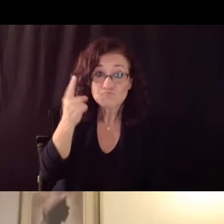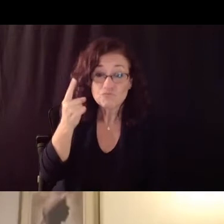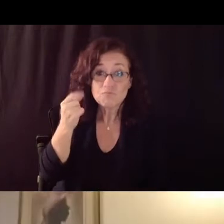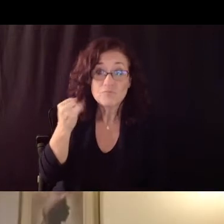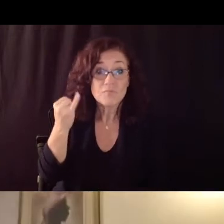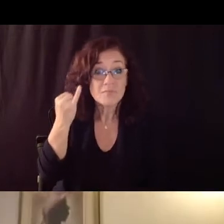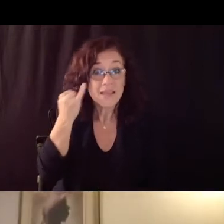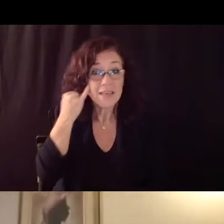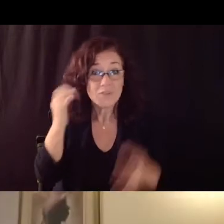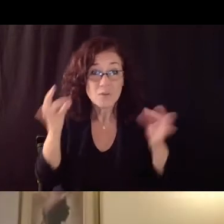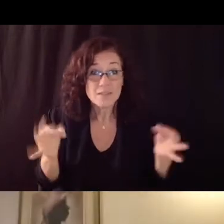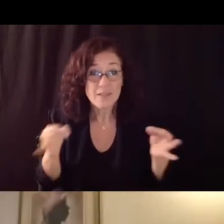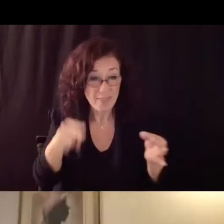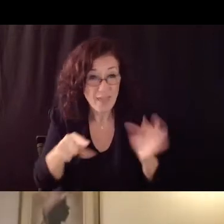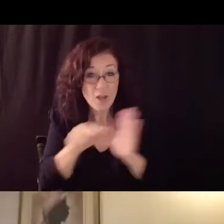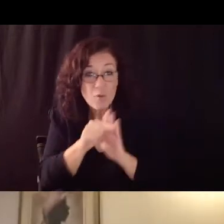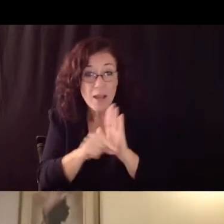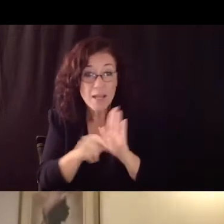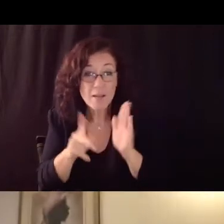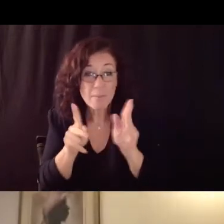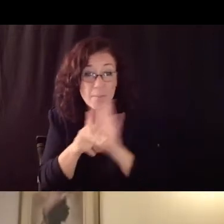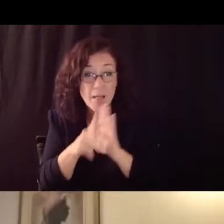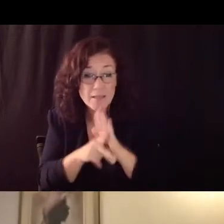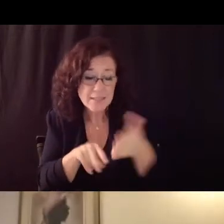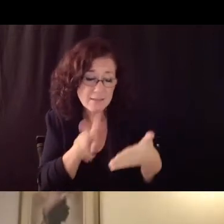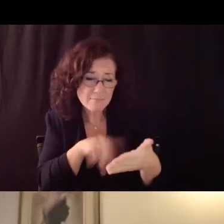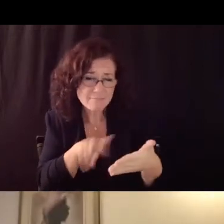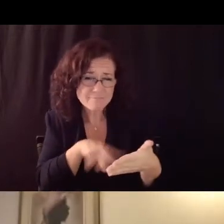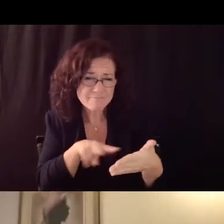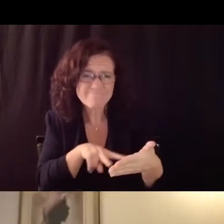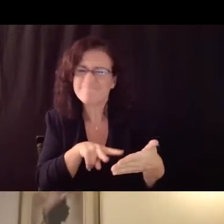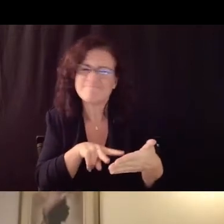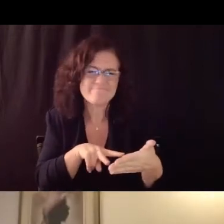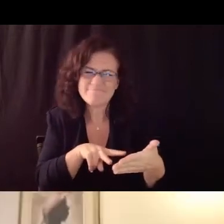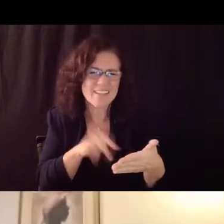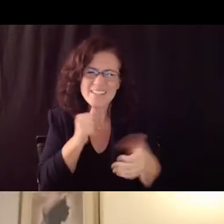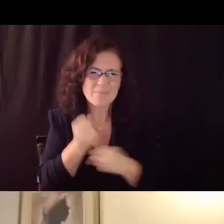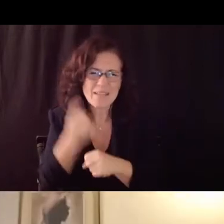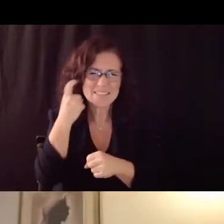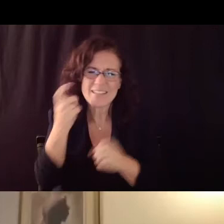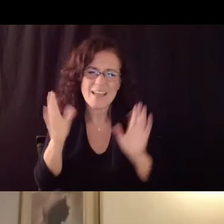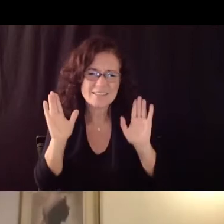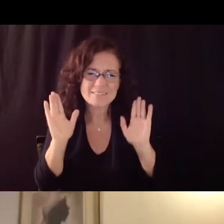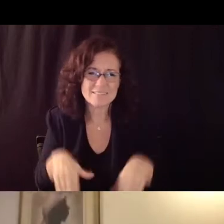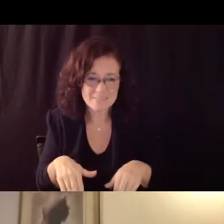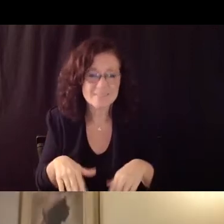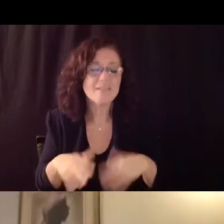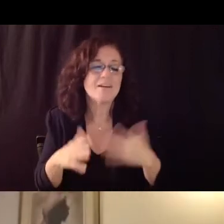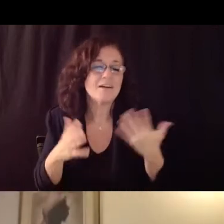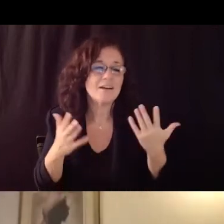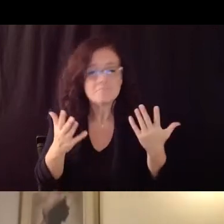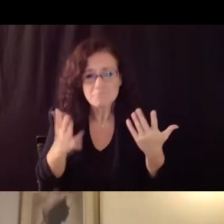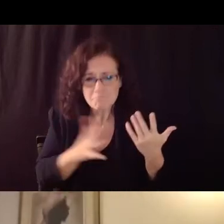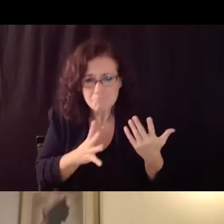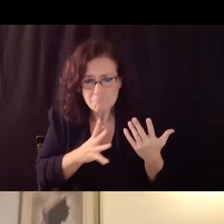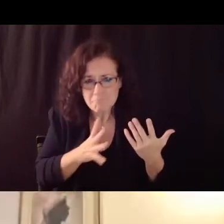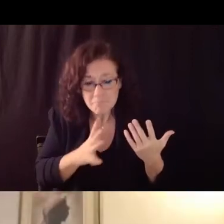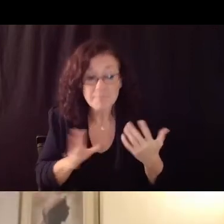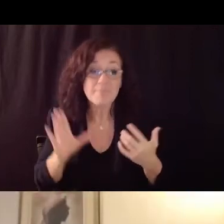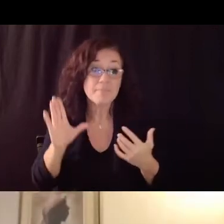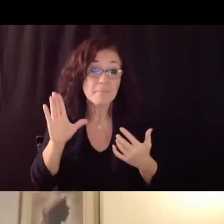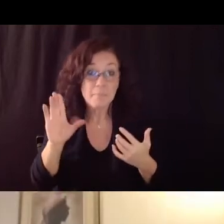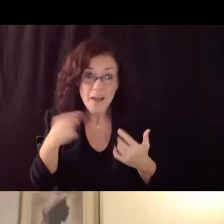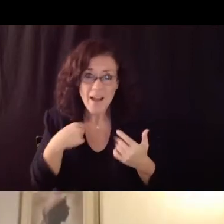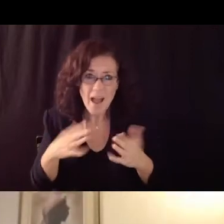sense for this time i think i'd understand that but i'm also very much open to this happening if we can um so quickly because i